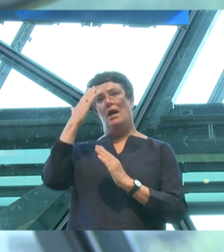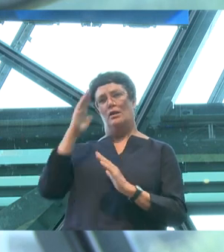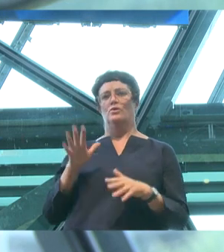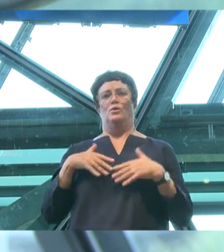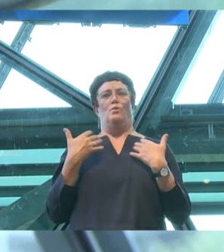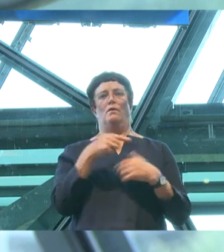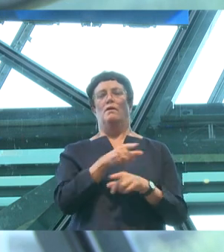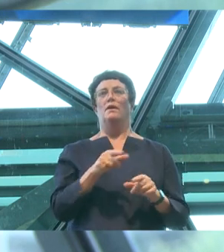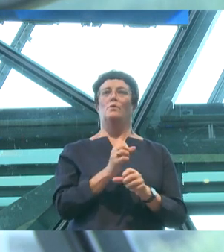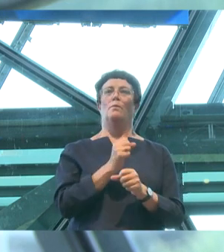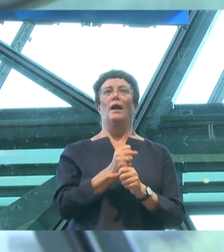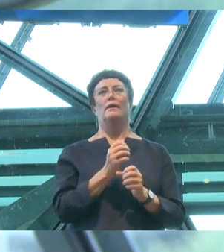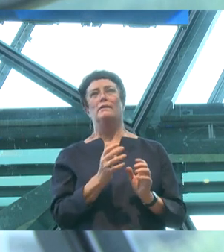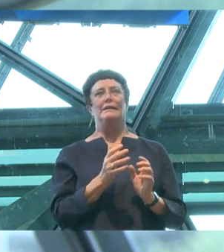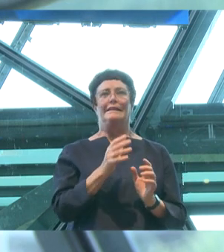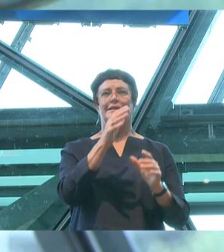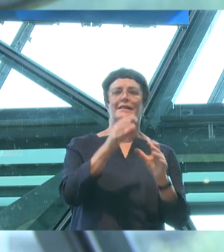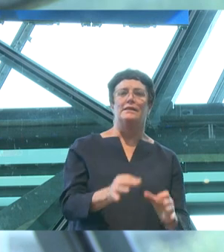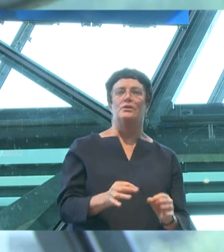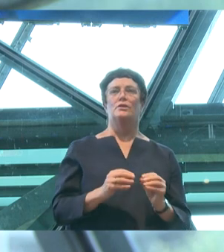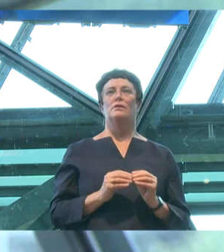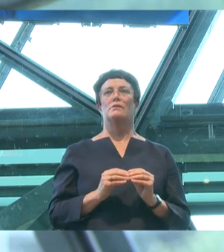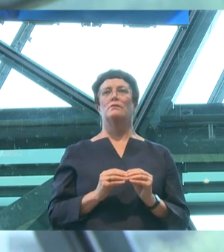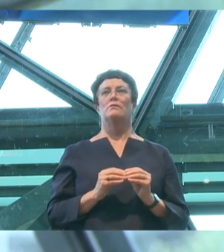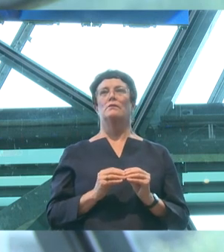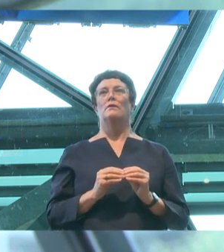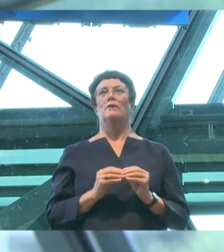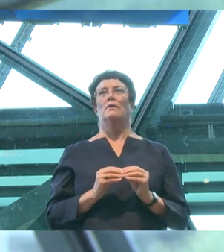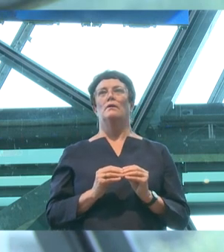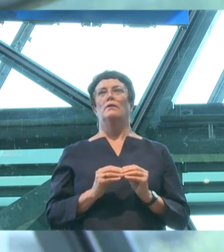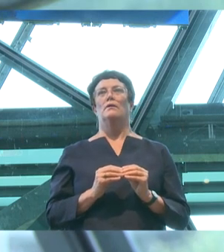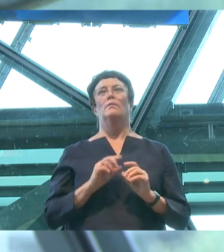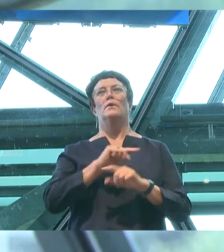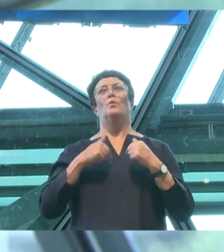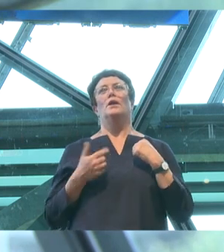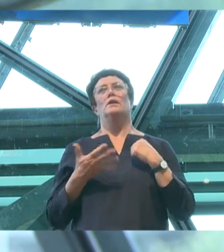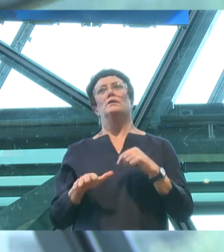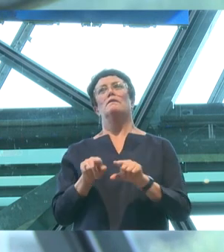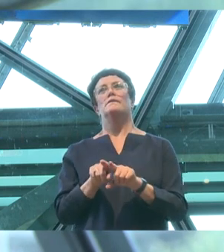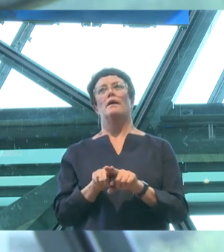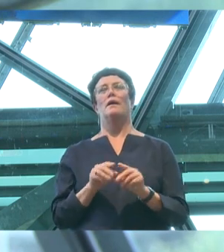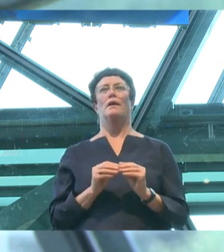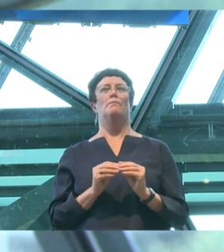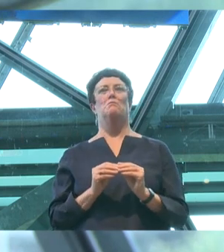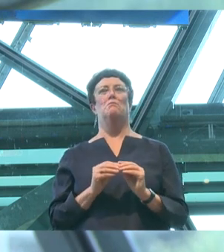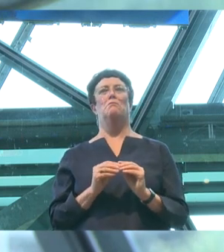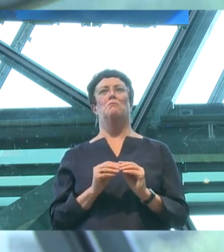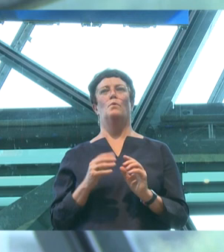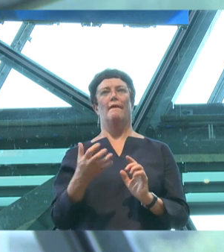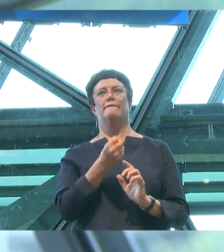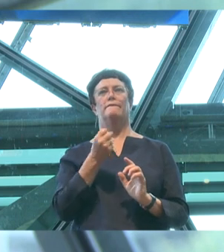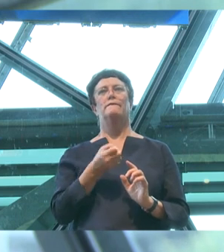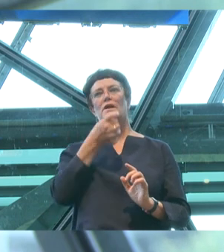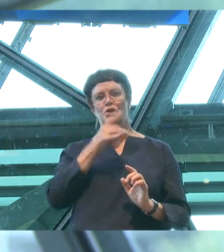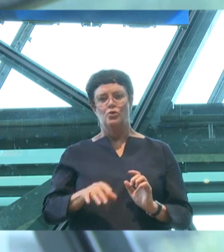ones that we know we've made for ourselves, and especially about anything fundamental and lifelong. However, as kids